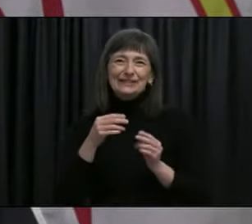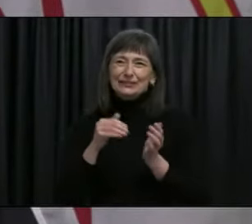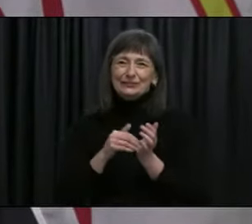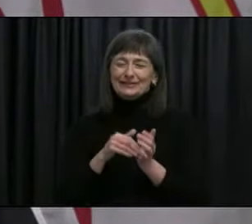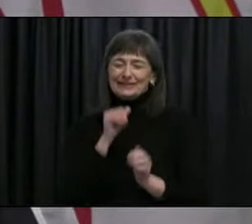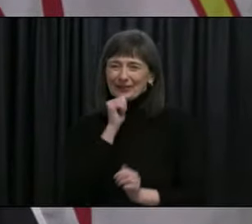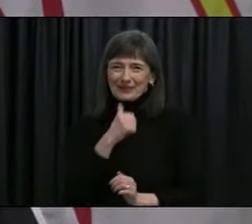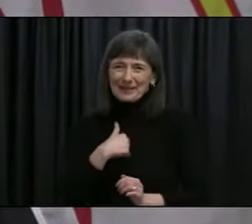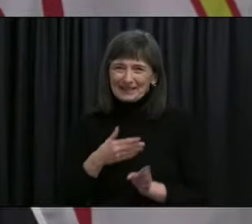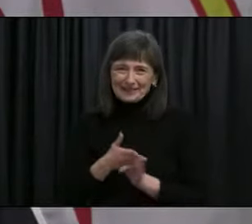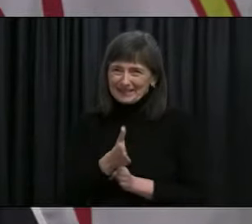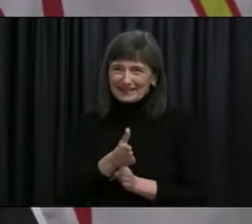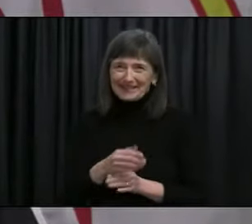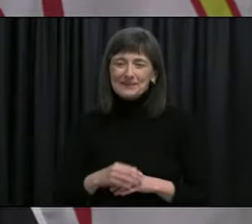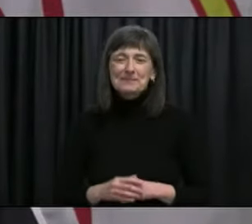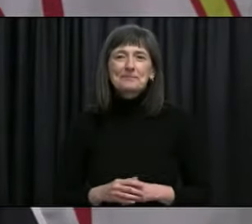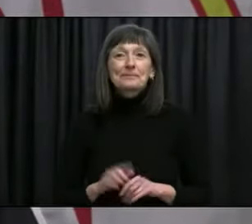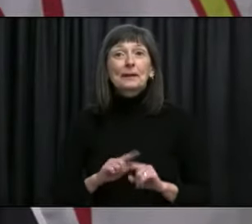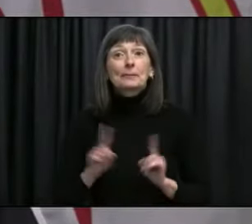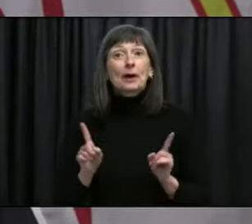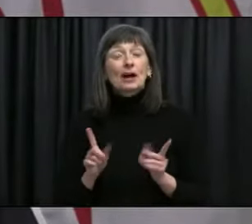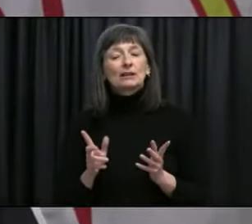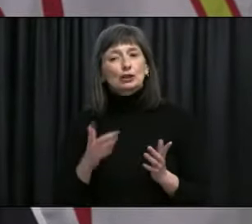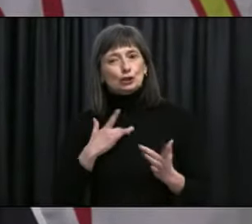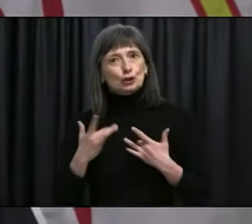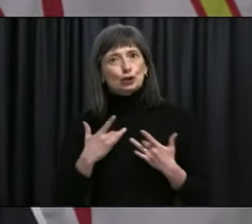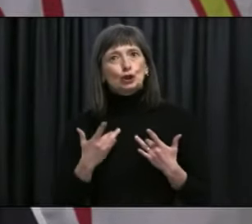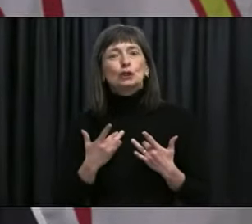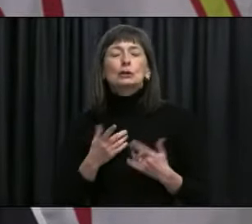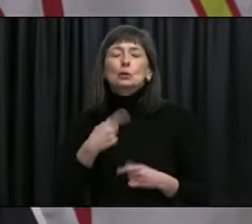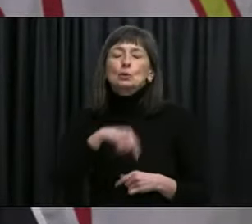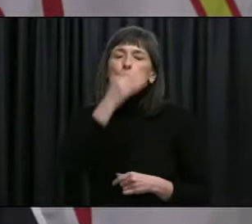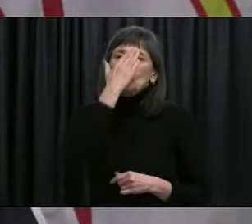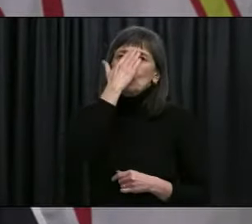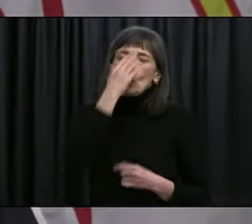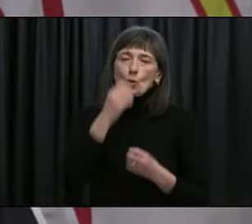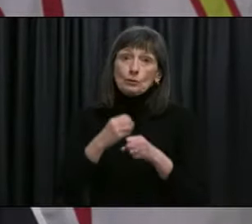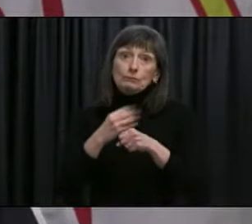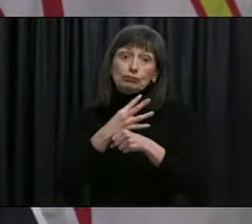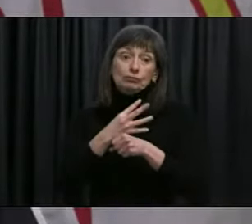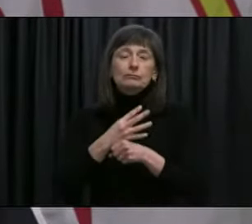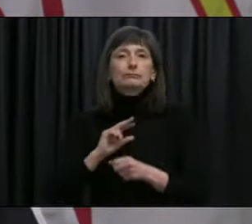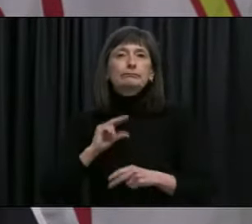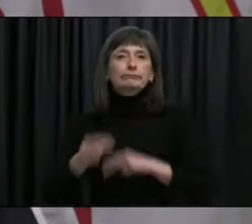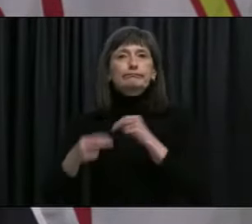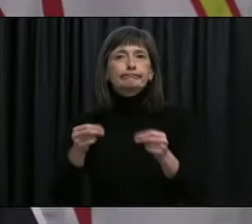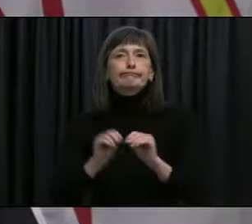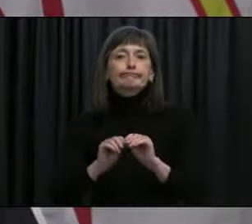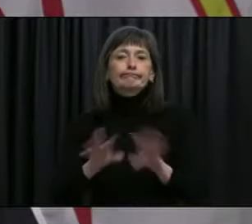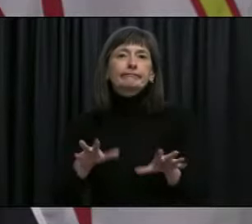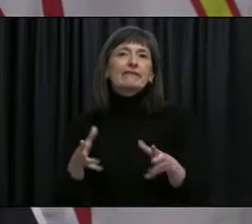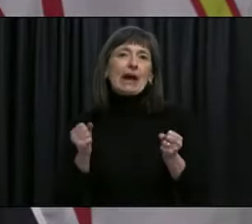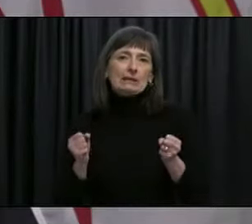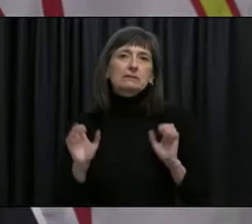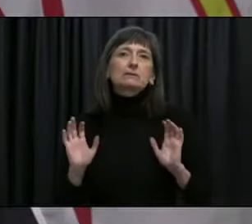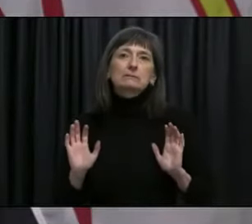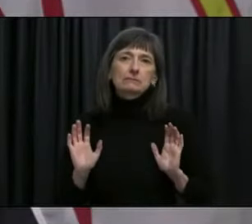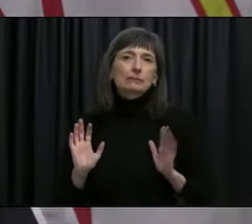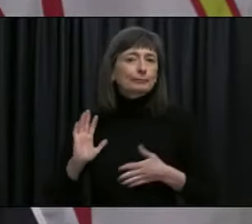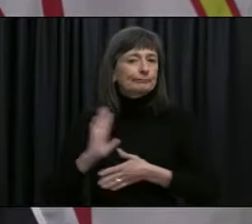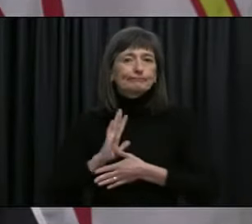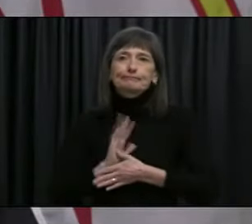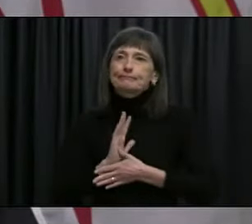the biggest concern for us right now is just how easily these variants are transmissible. And, and that's the most important, uh,